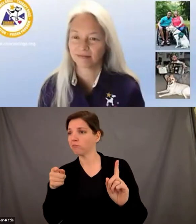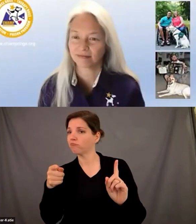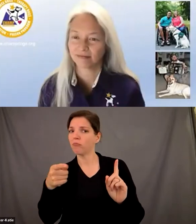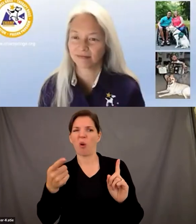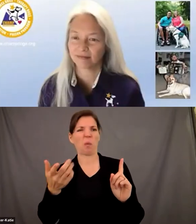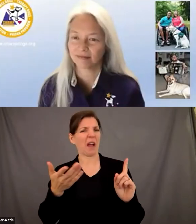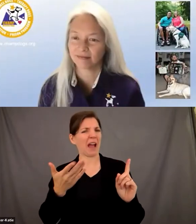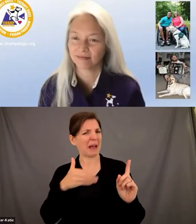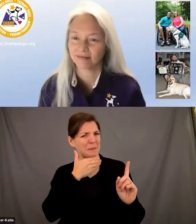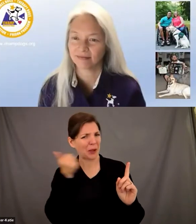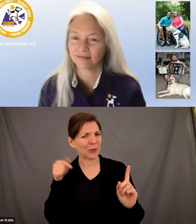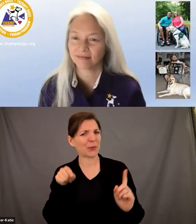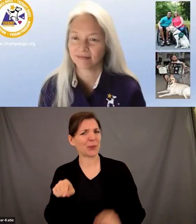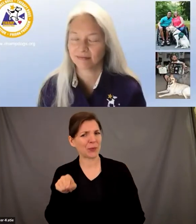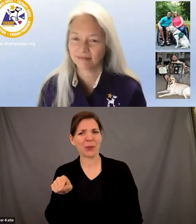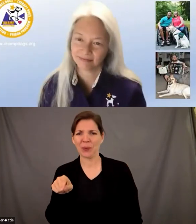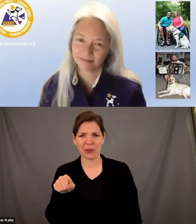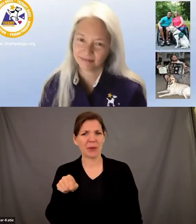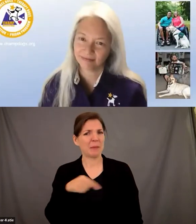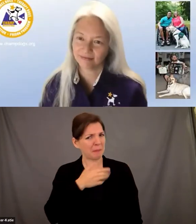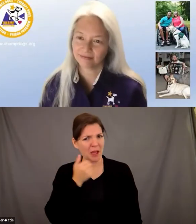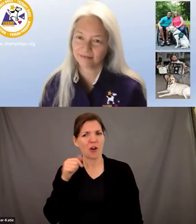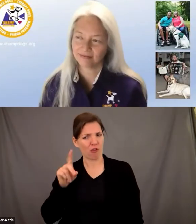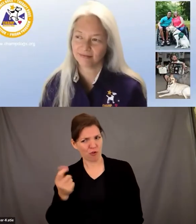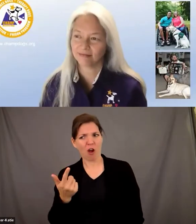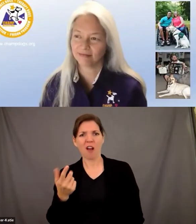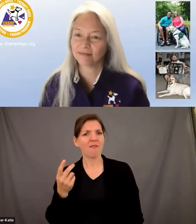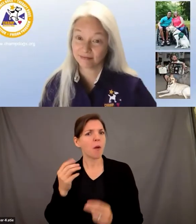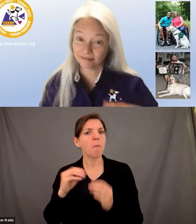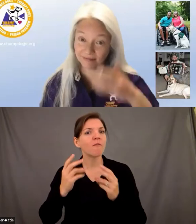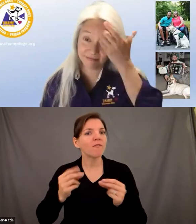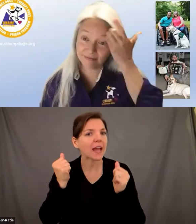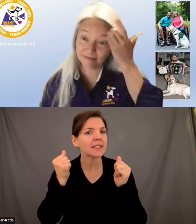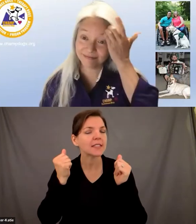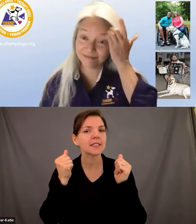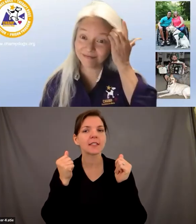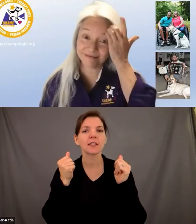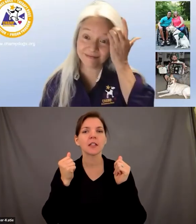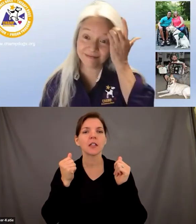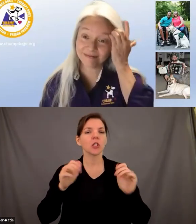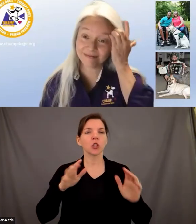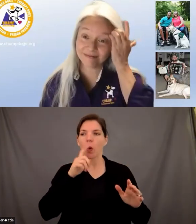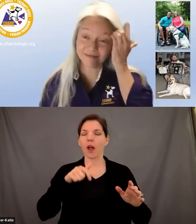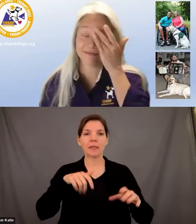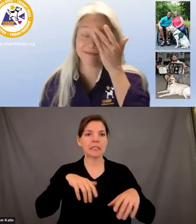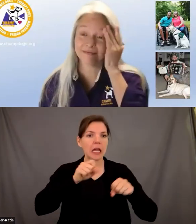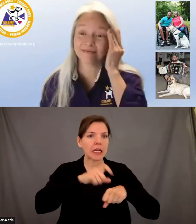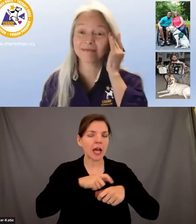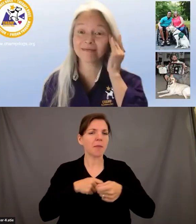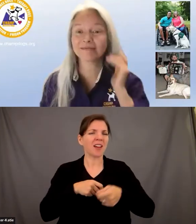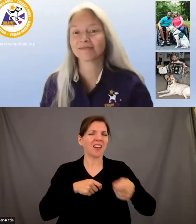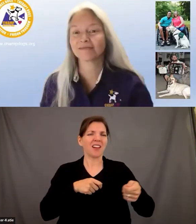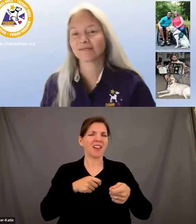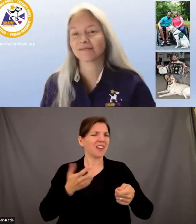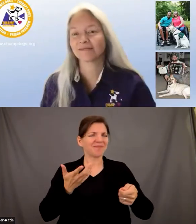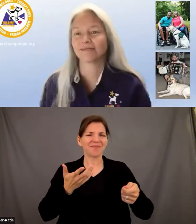super efficient and super super uh quick too so because you don't have to spend time navigating through different